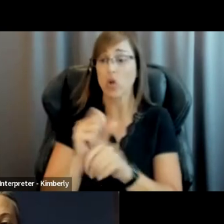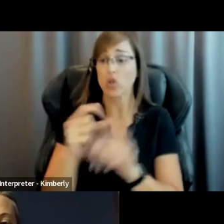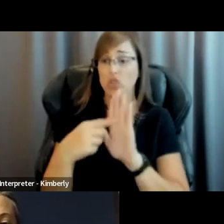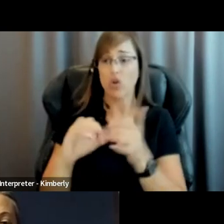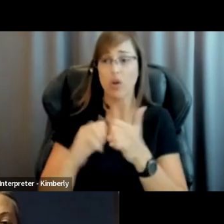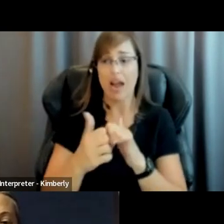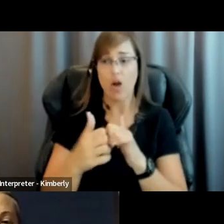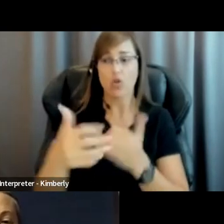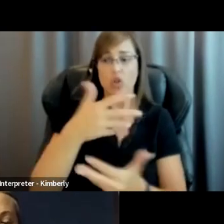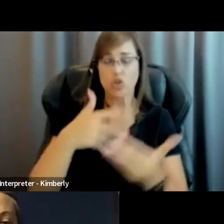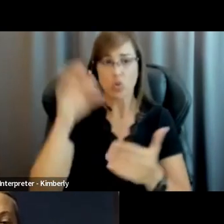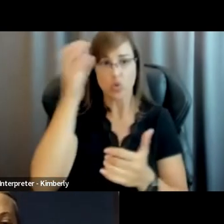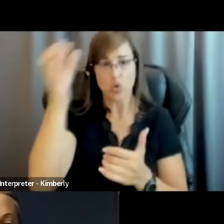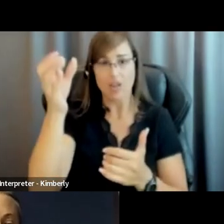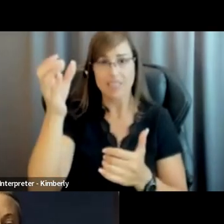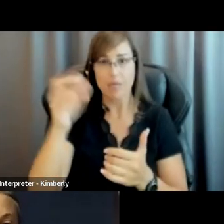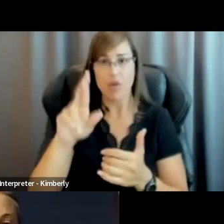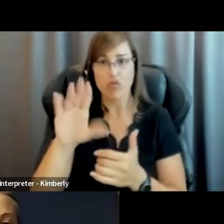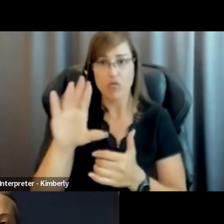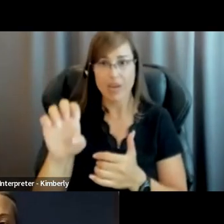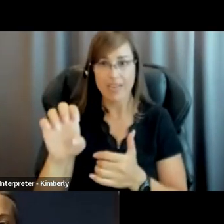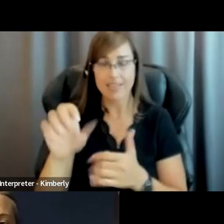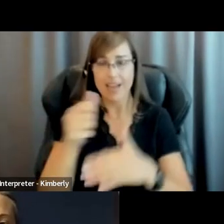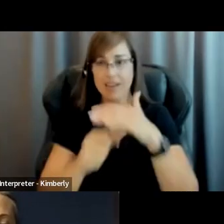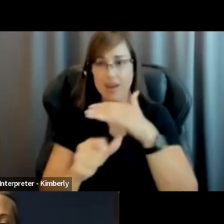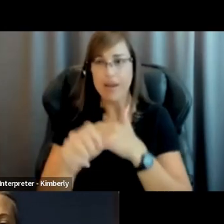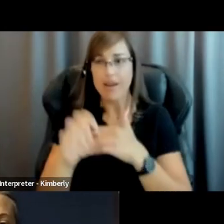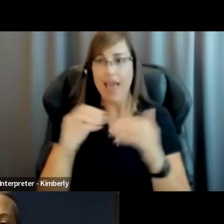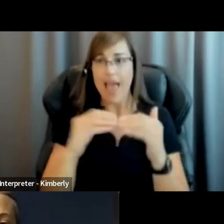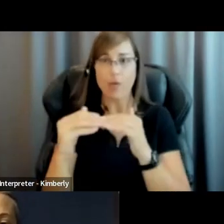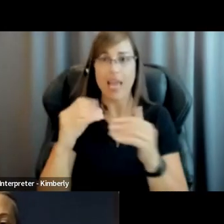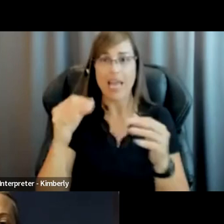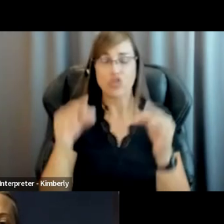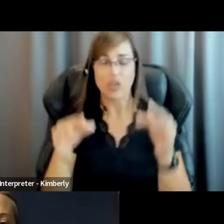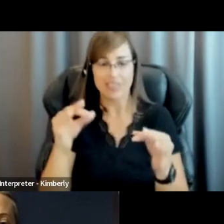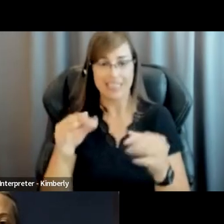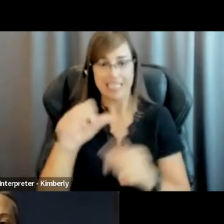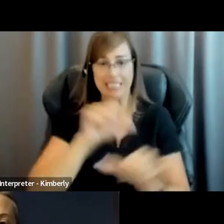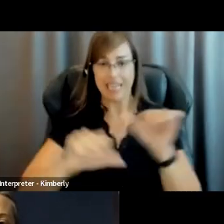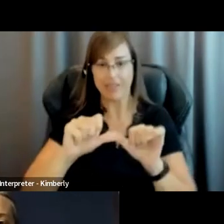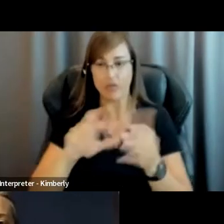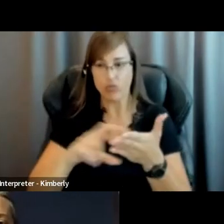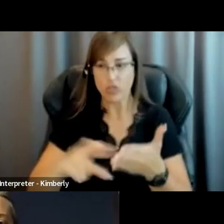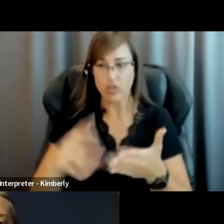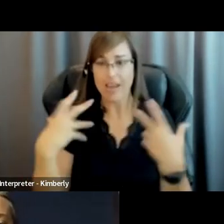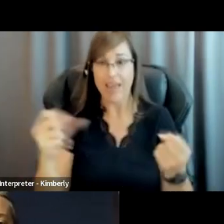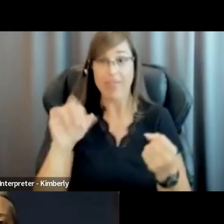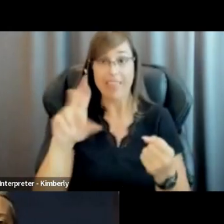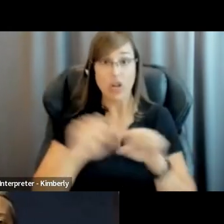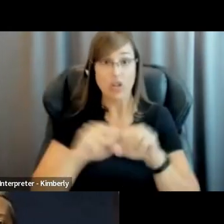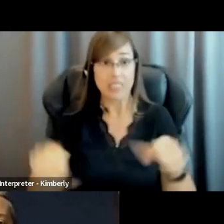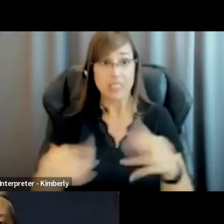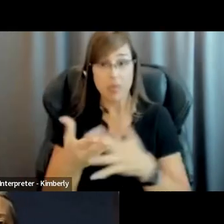you know, the social concept of race has undermined equity and justice in scientific research and healthcare system through